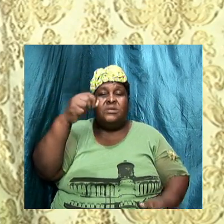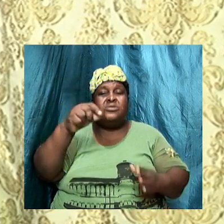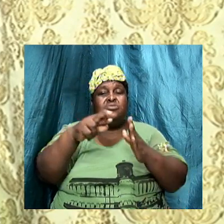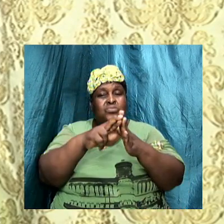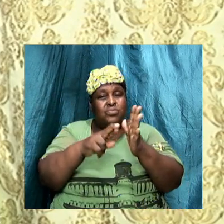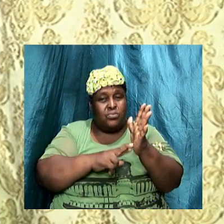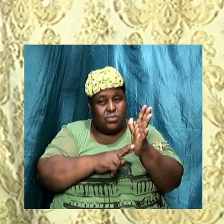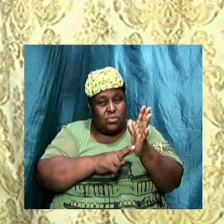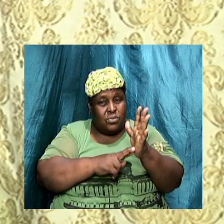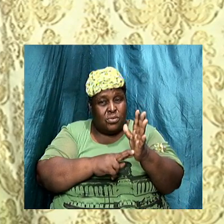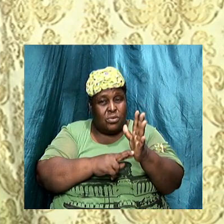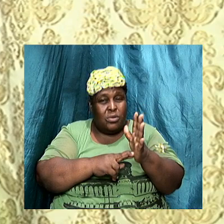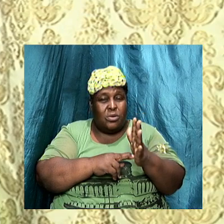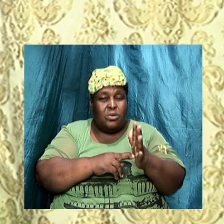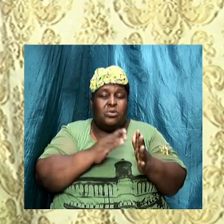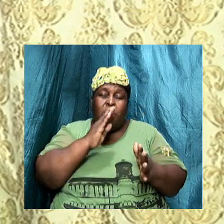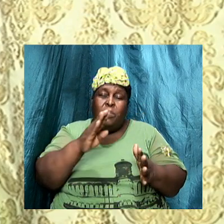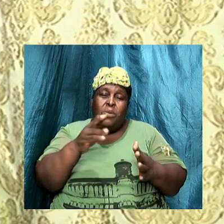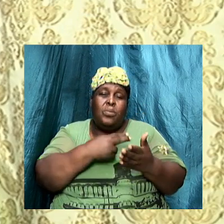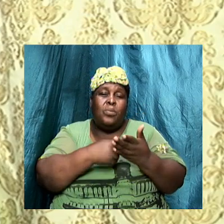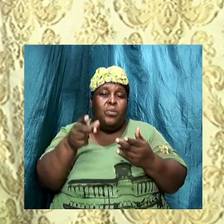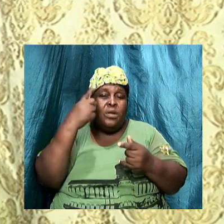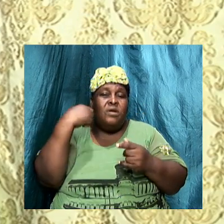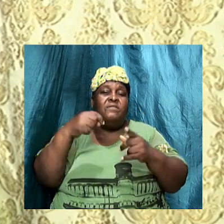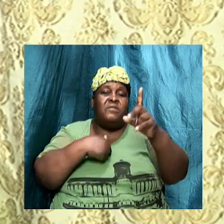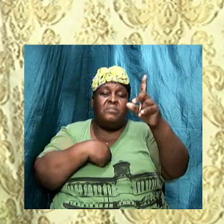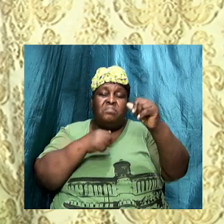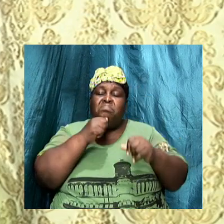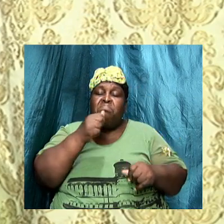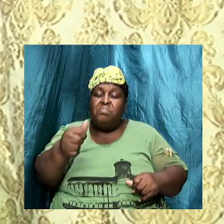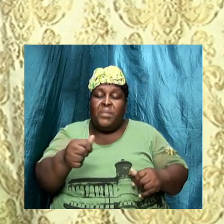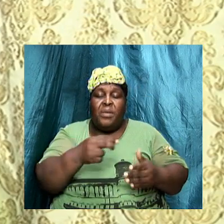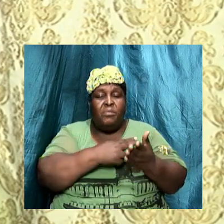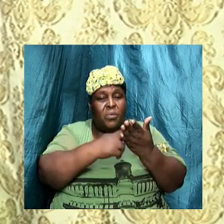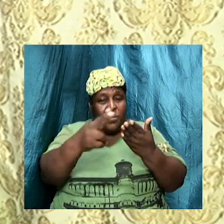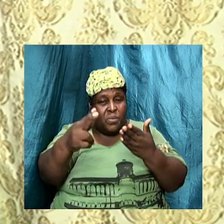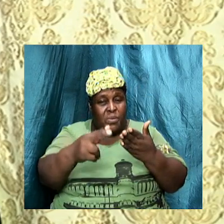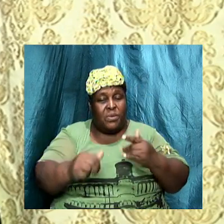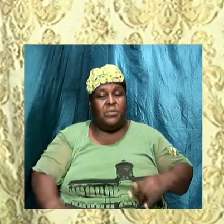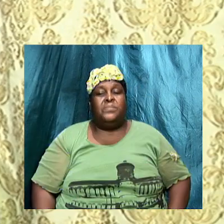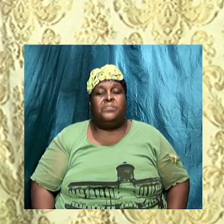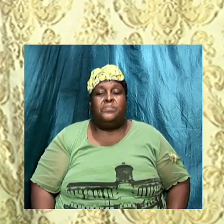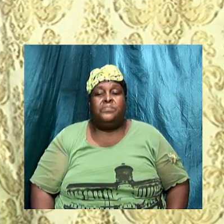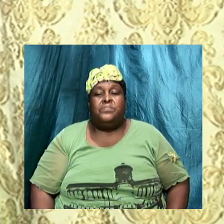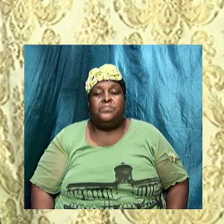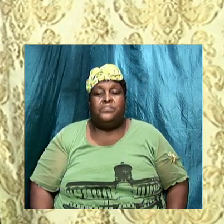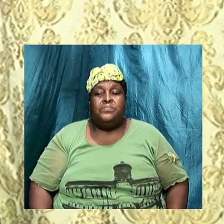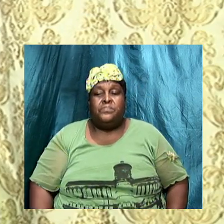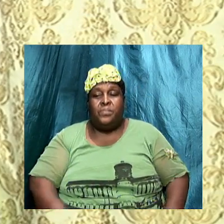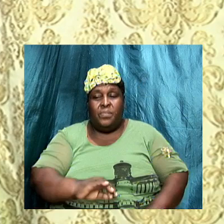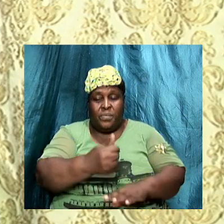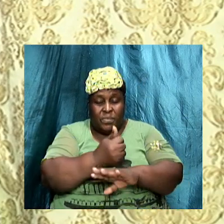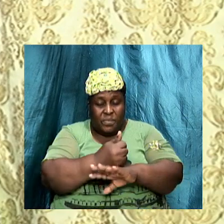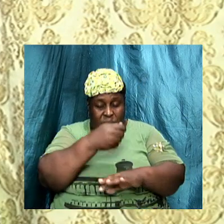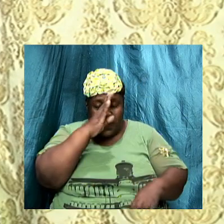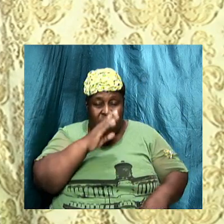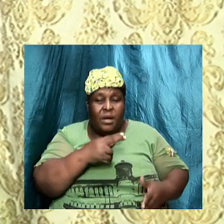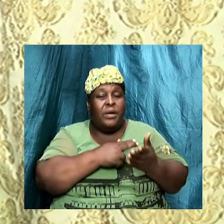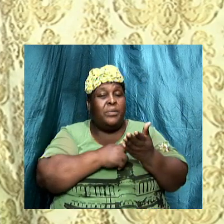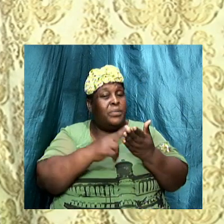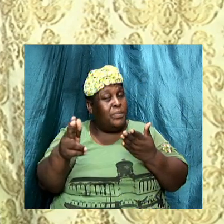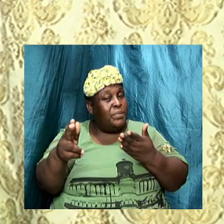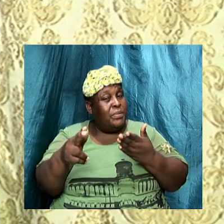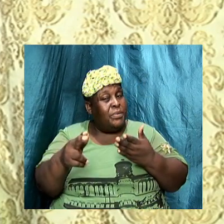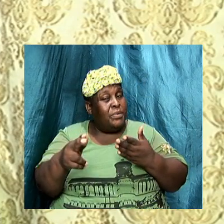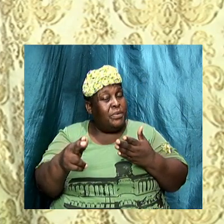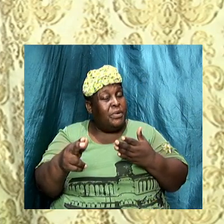Lord, your God, am holy. We also established last week that God is holy. And we look at some